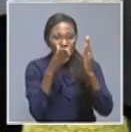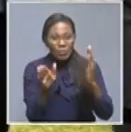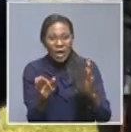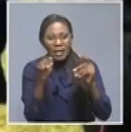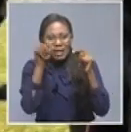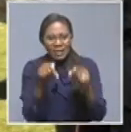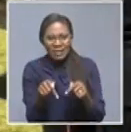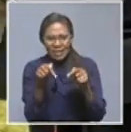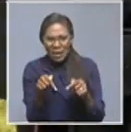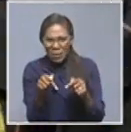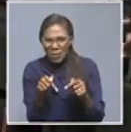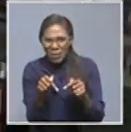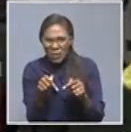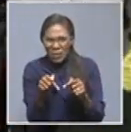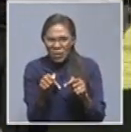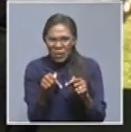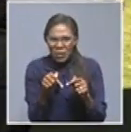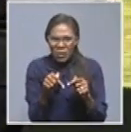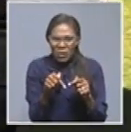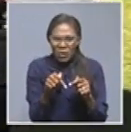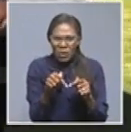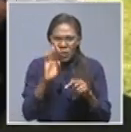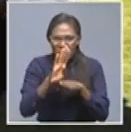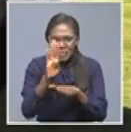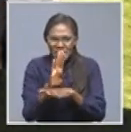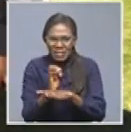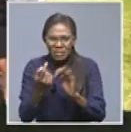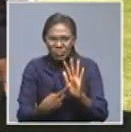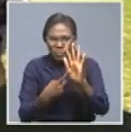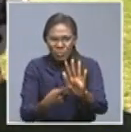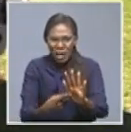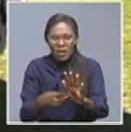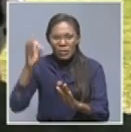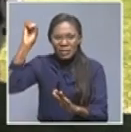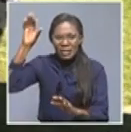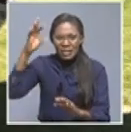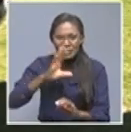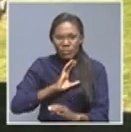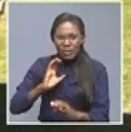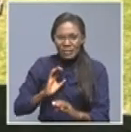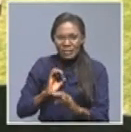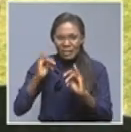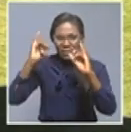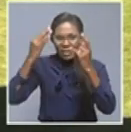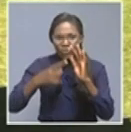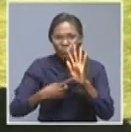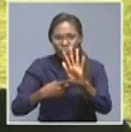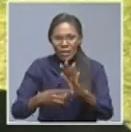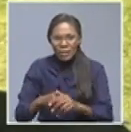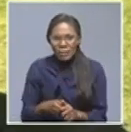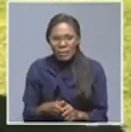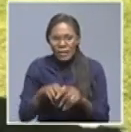edition or 12th edition of the Totem Expo which is usually hosted by the Shakati Town Council. Now this